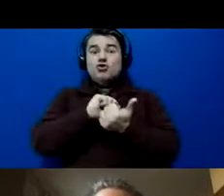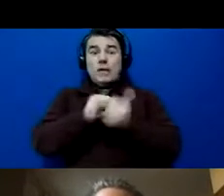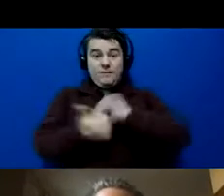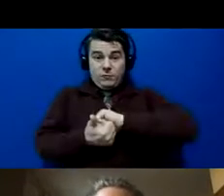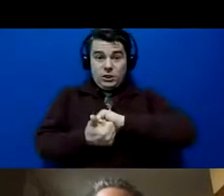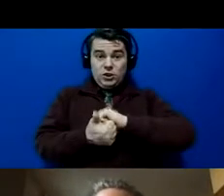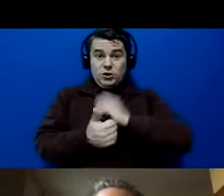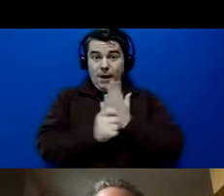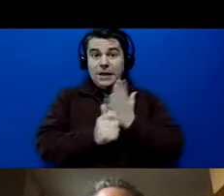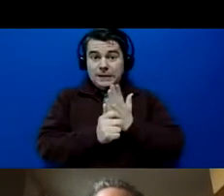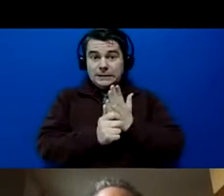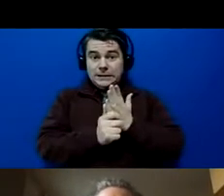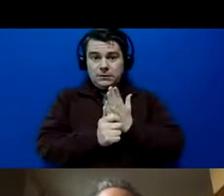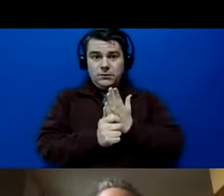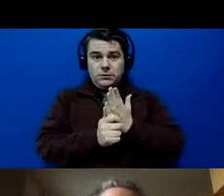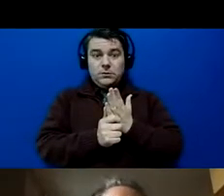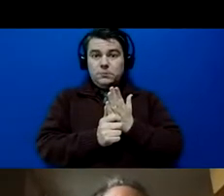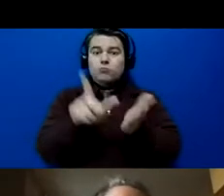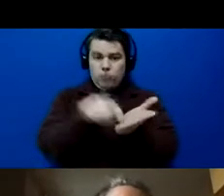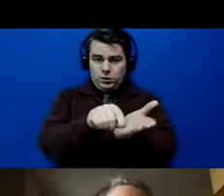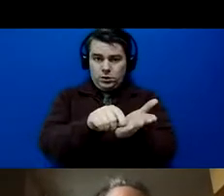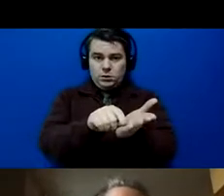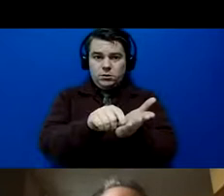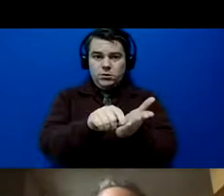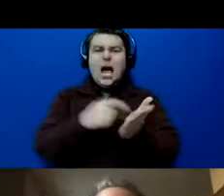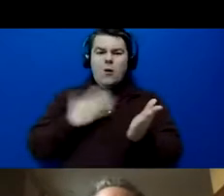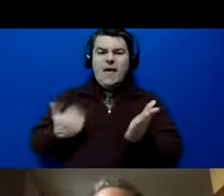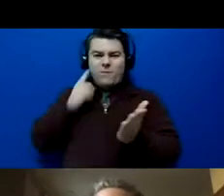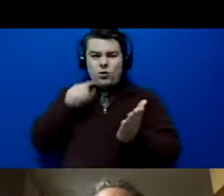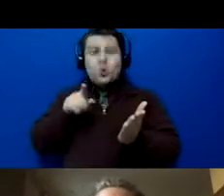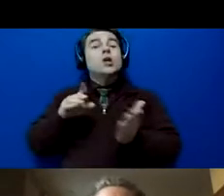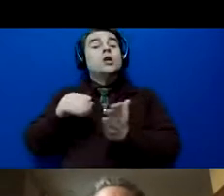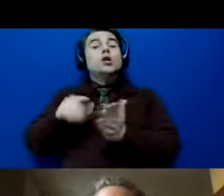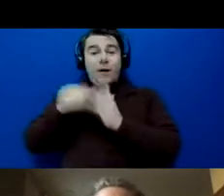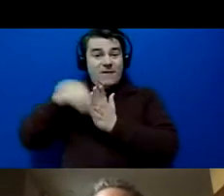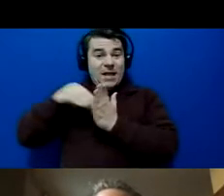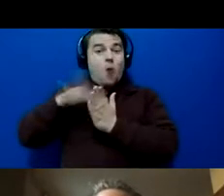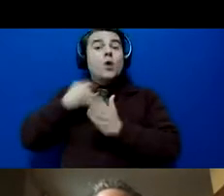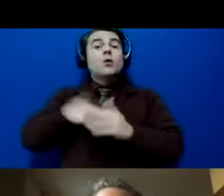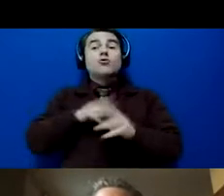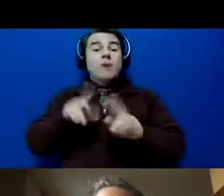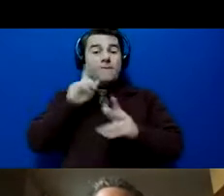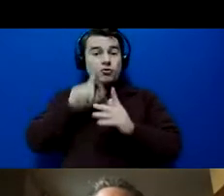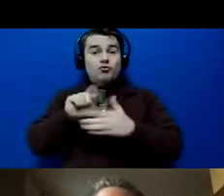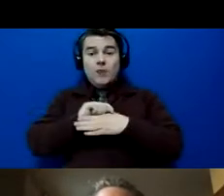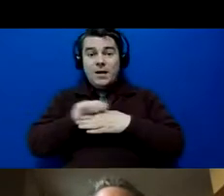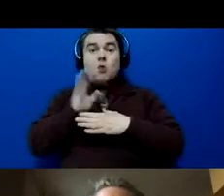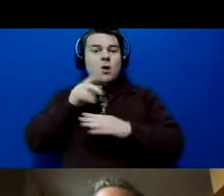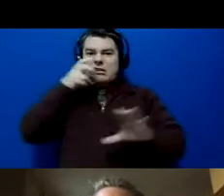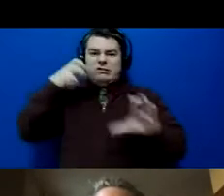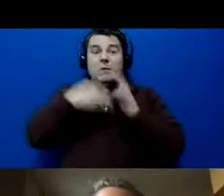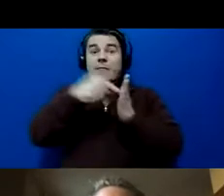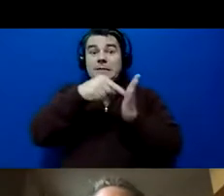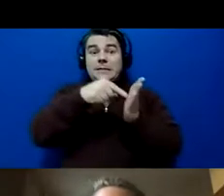I will have it for you. Start filling it out and be ready for the training because we're going to dive deeper into this. And this is what